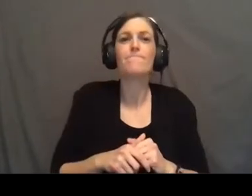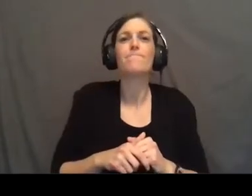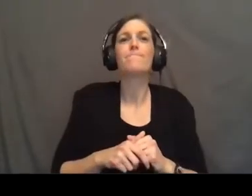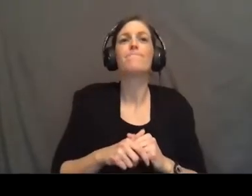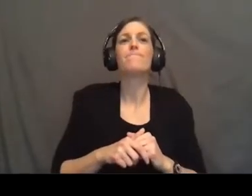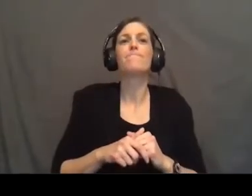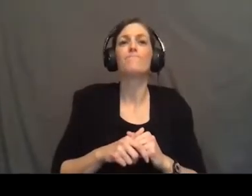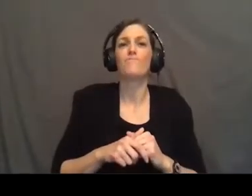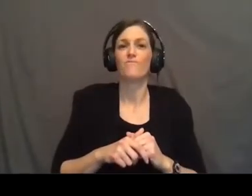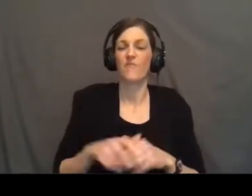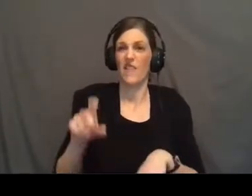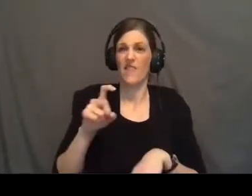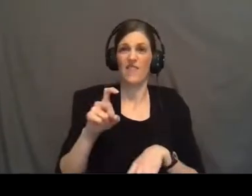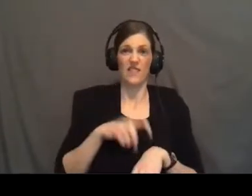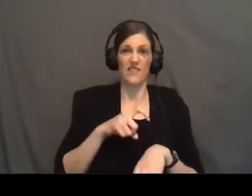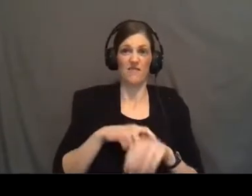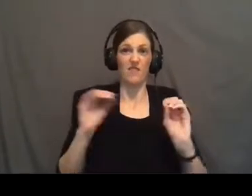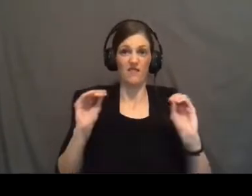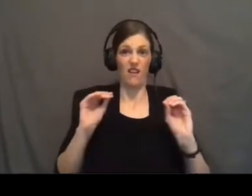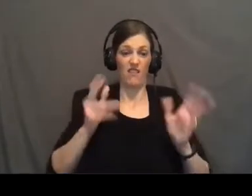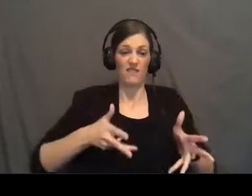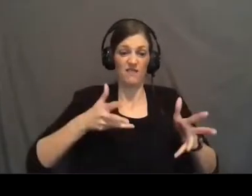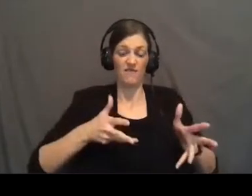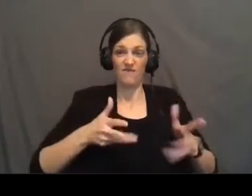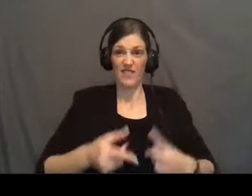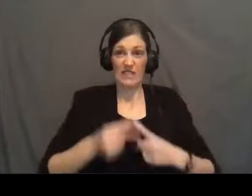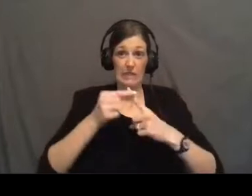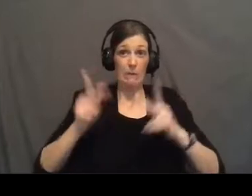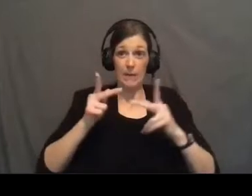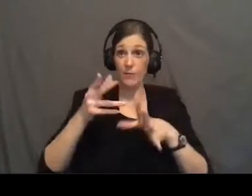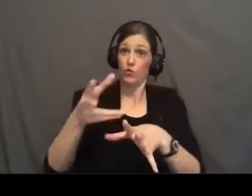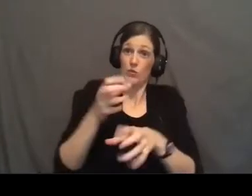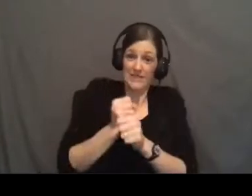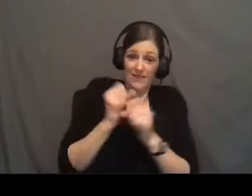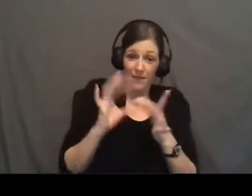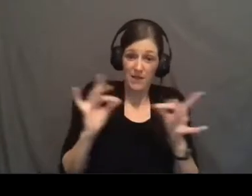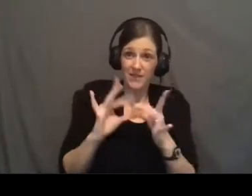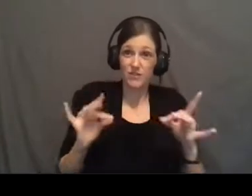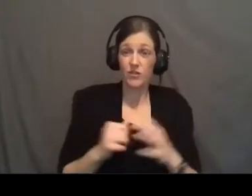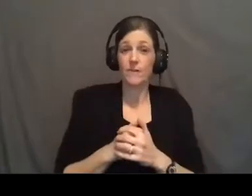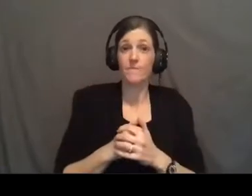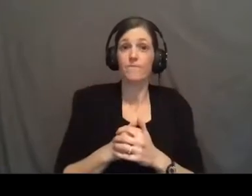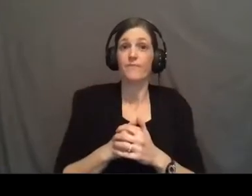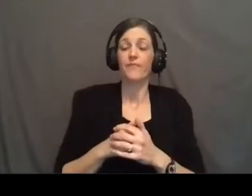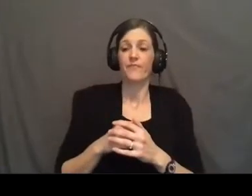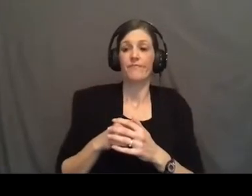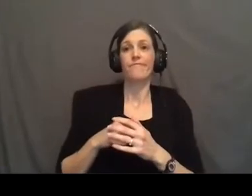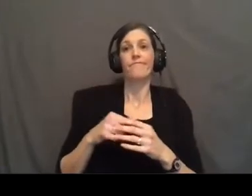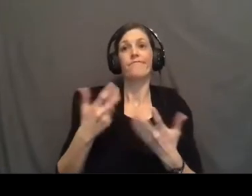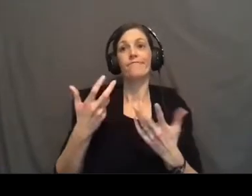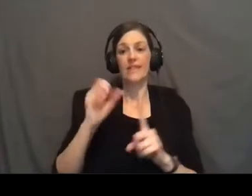And at this time, nothing remains except for the people to receive this message. The context matters.